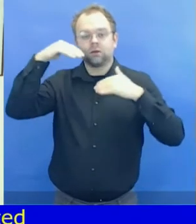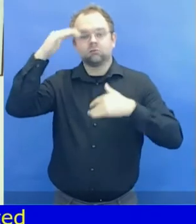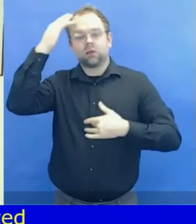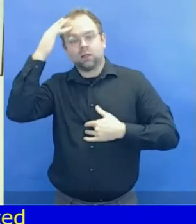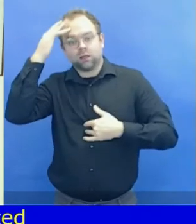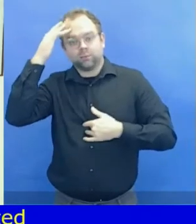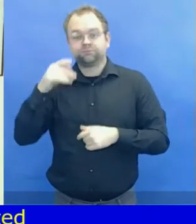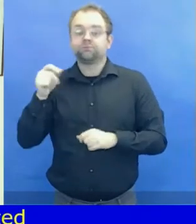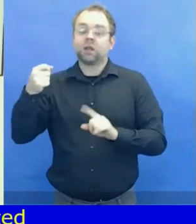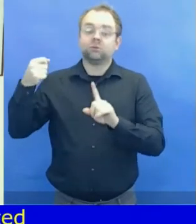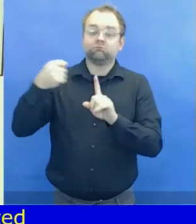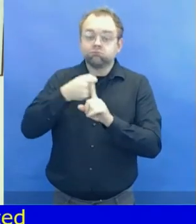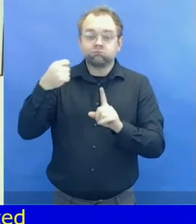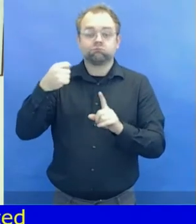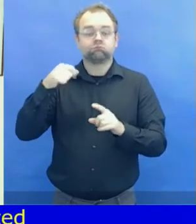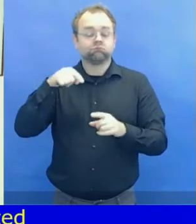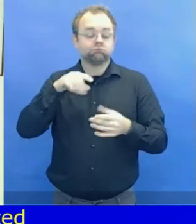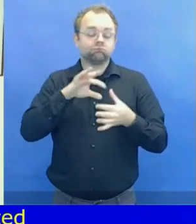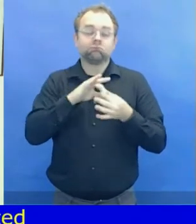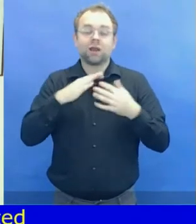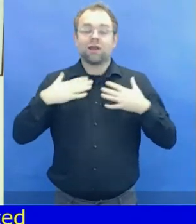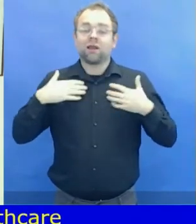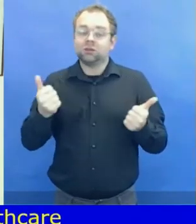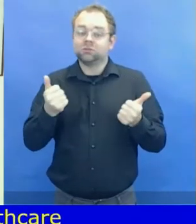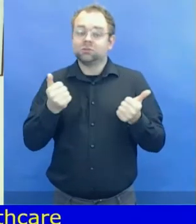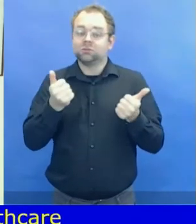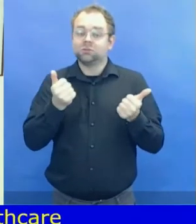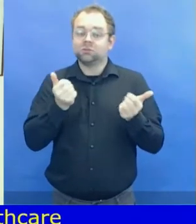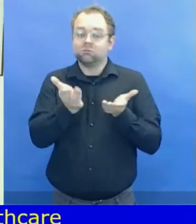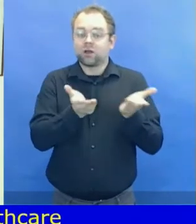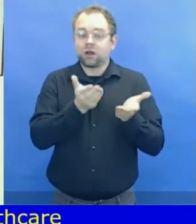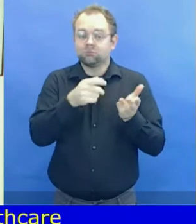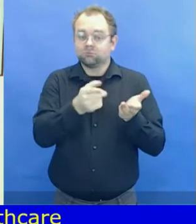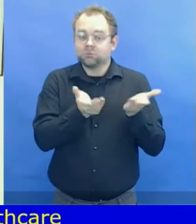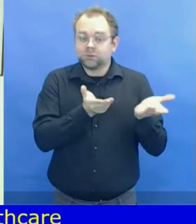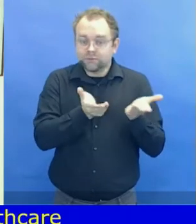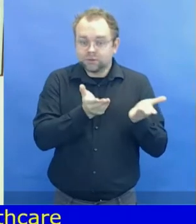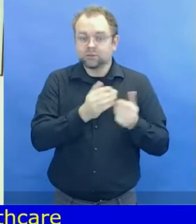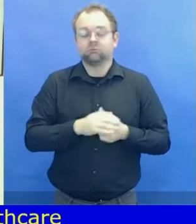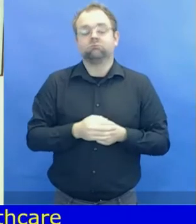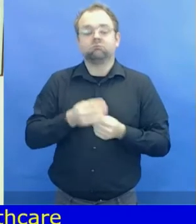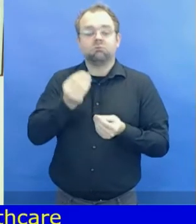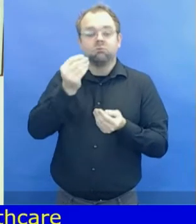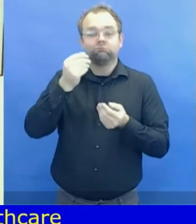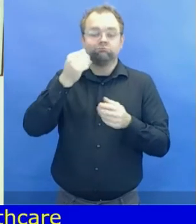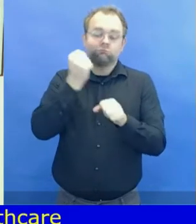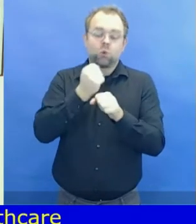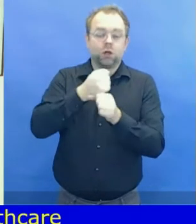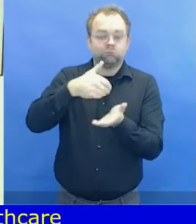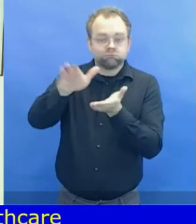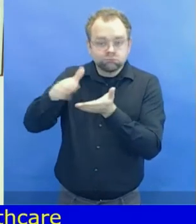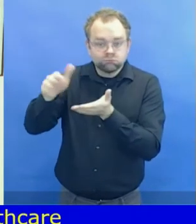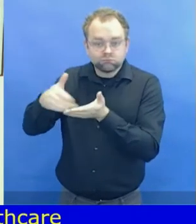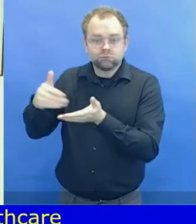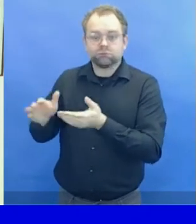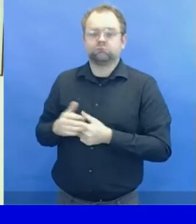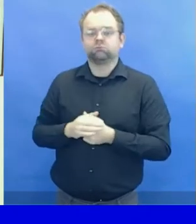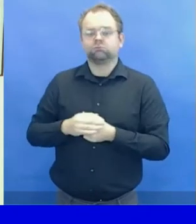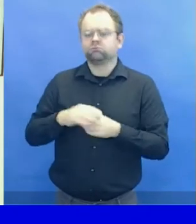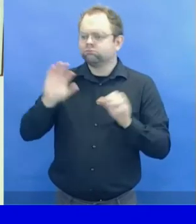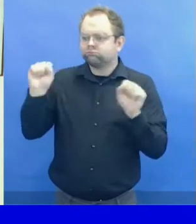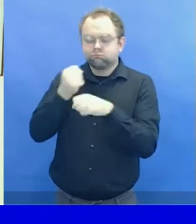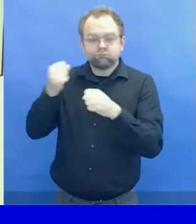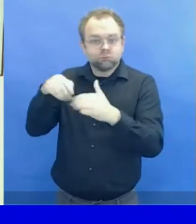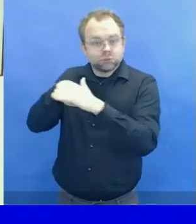undermine their basic human rights. This is why this session is characterized